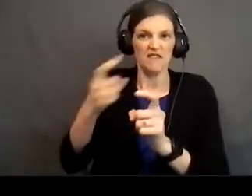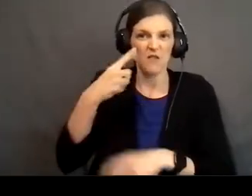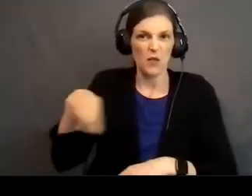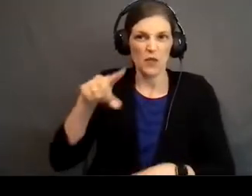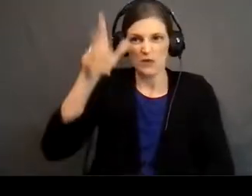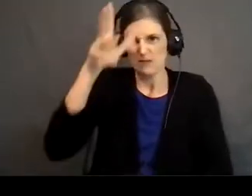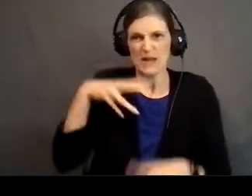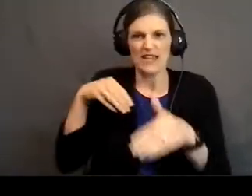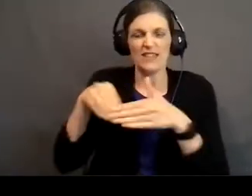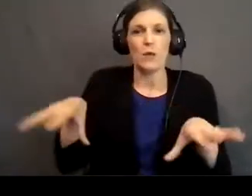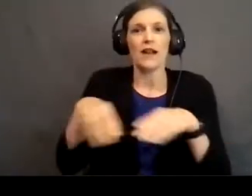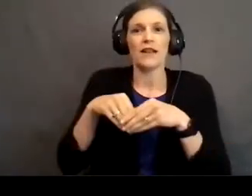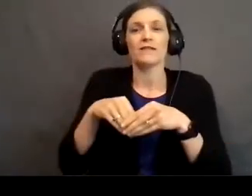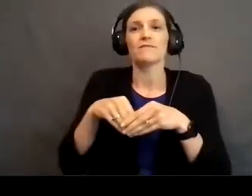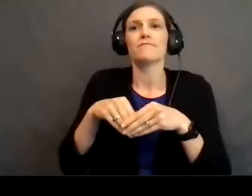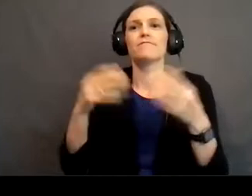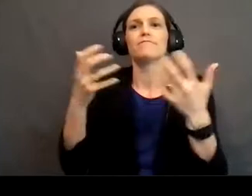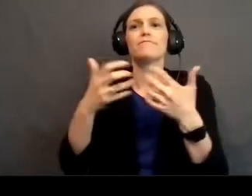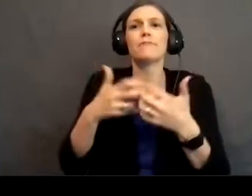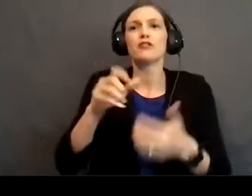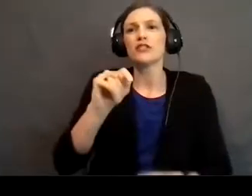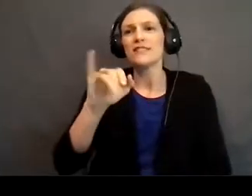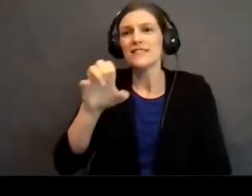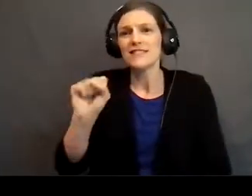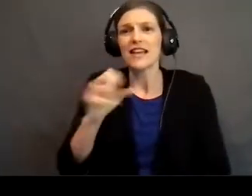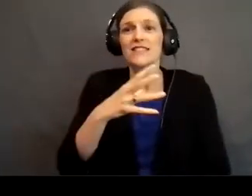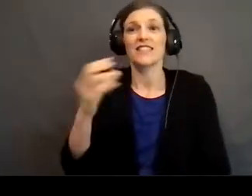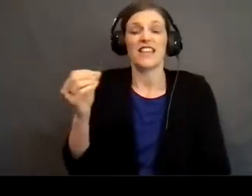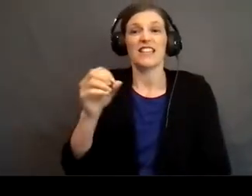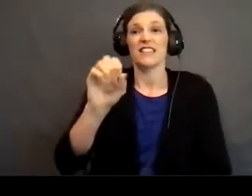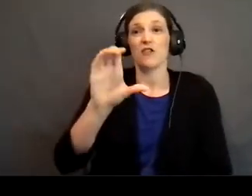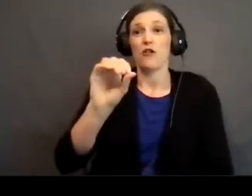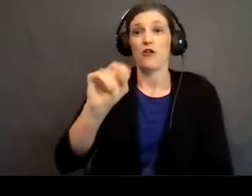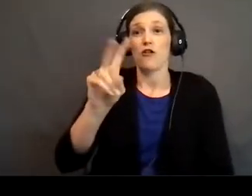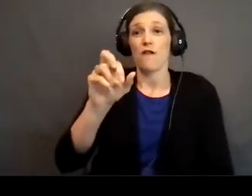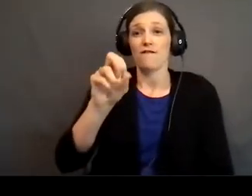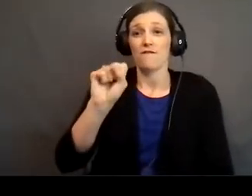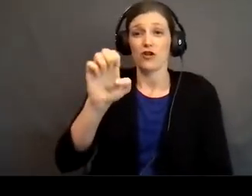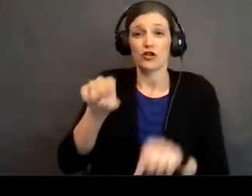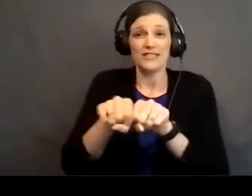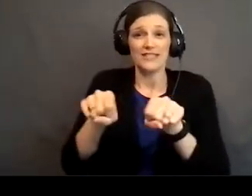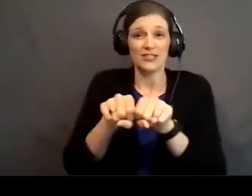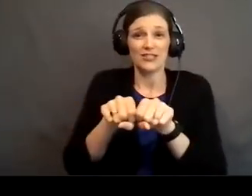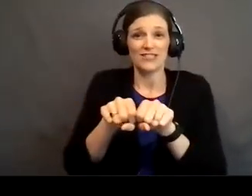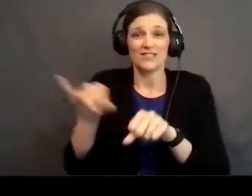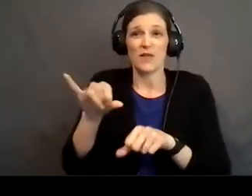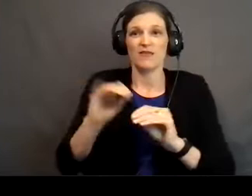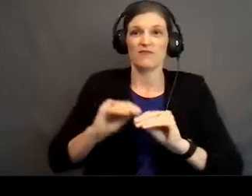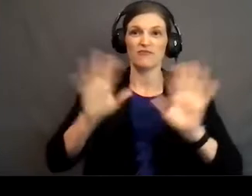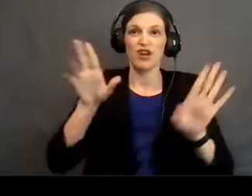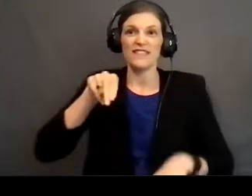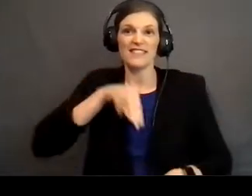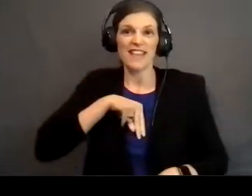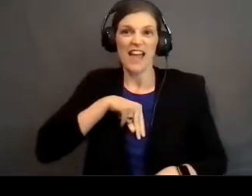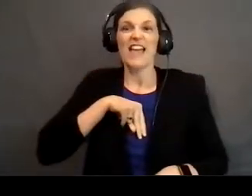They were matching sets of ties and Converse sneakers. So you'd get like this bright colored tie and these